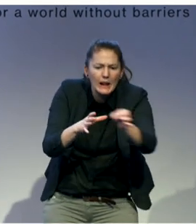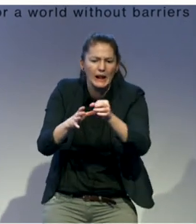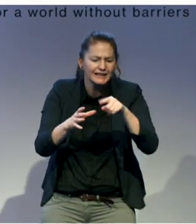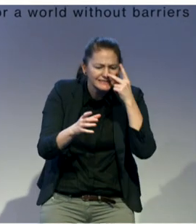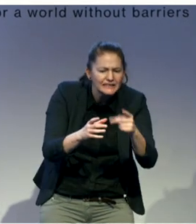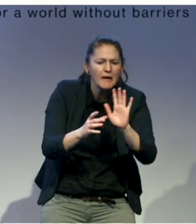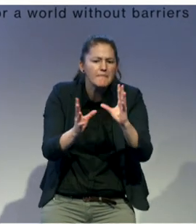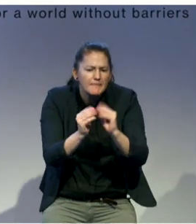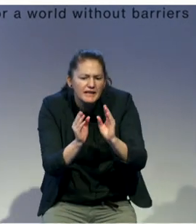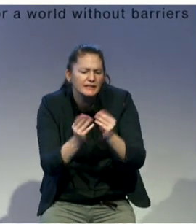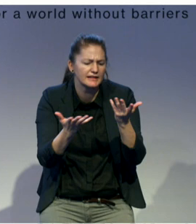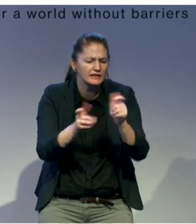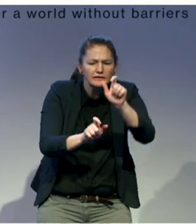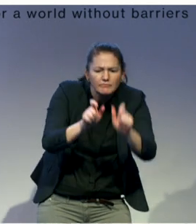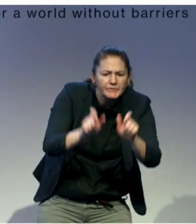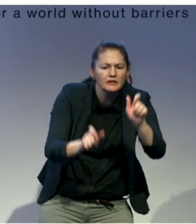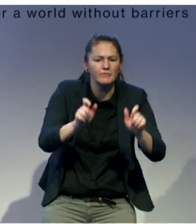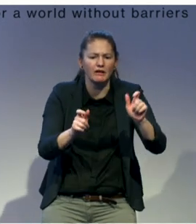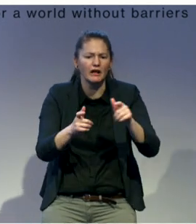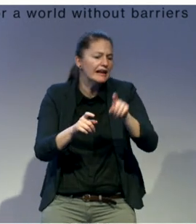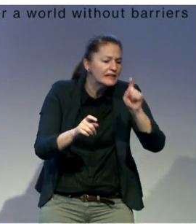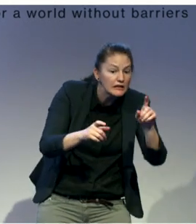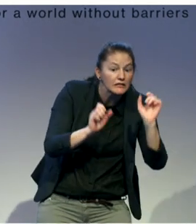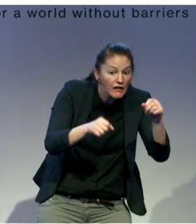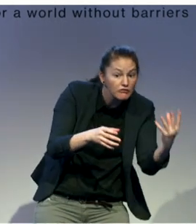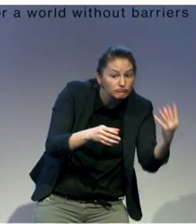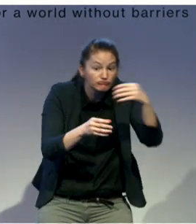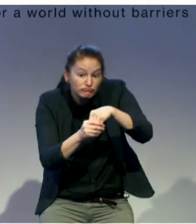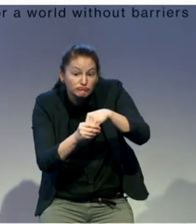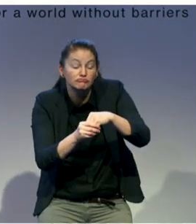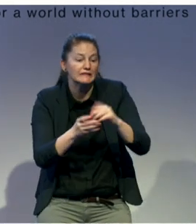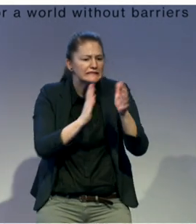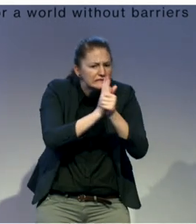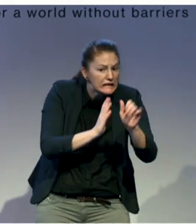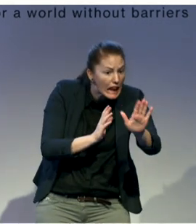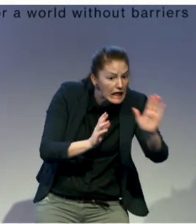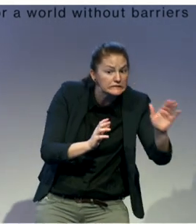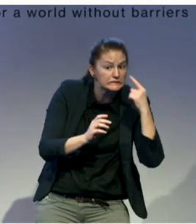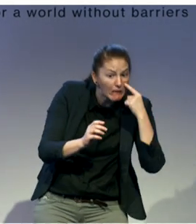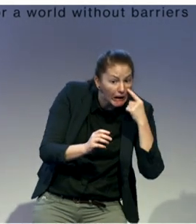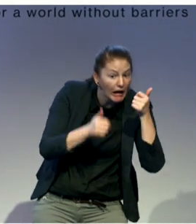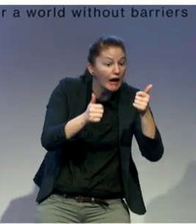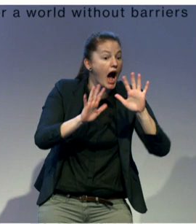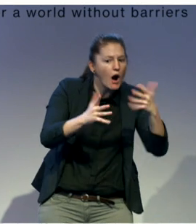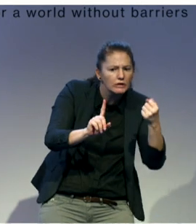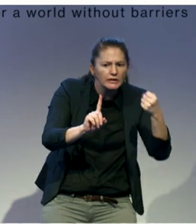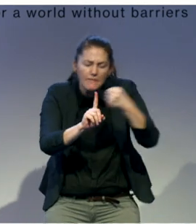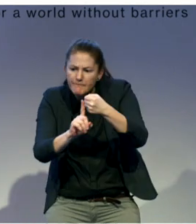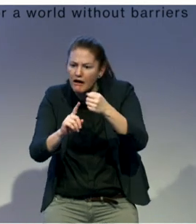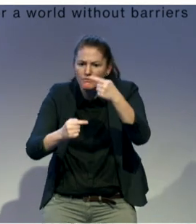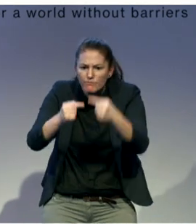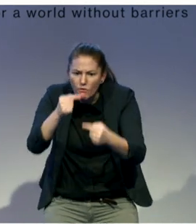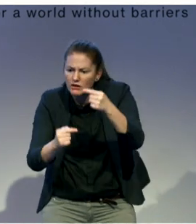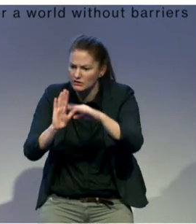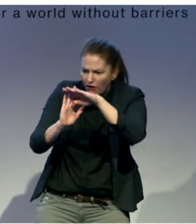can test their skills, actually have an impact on policies that affect them in their local